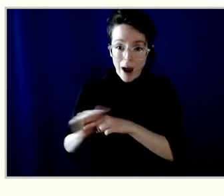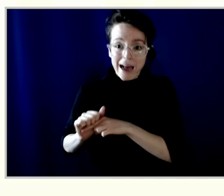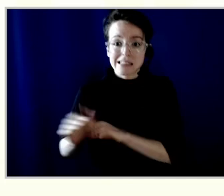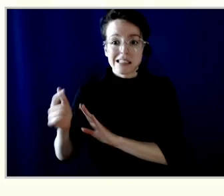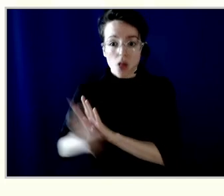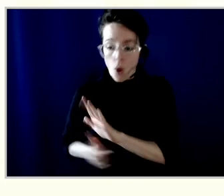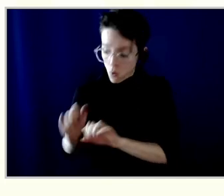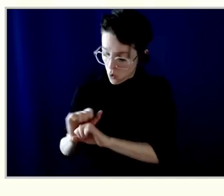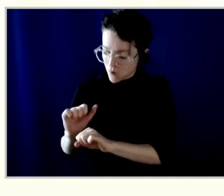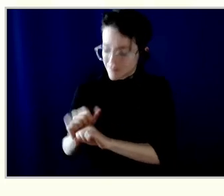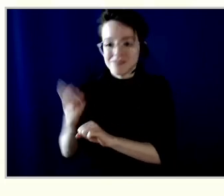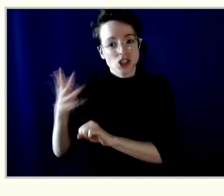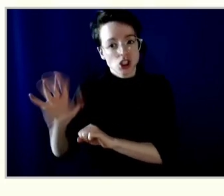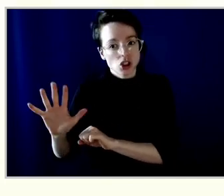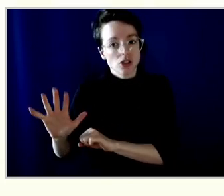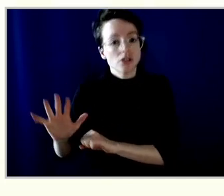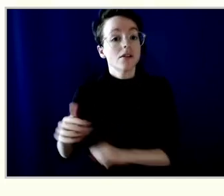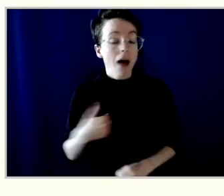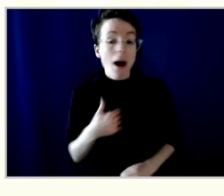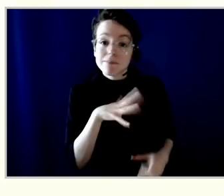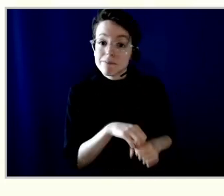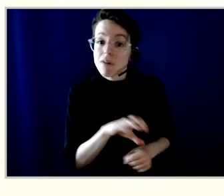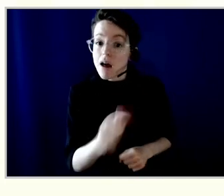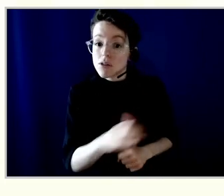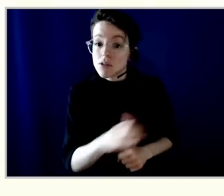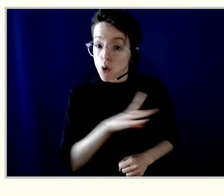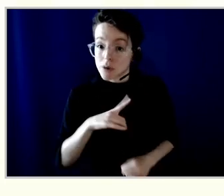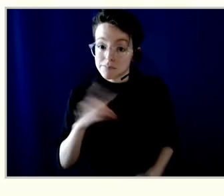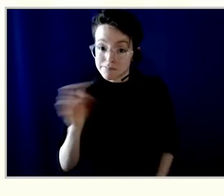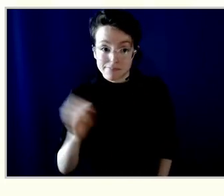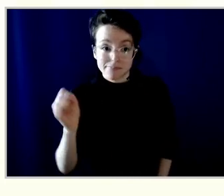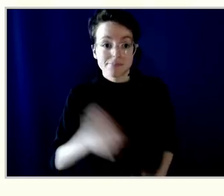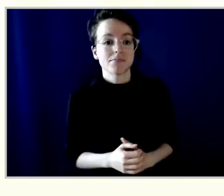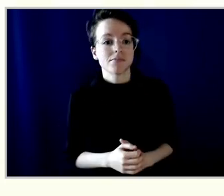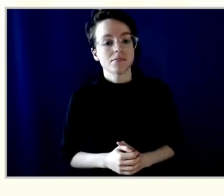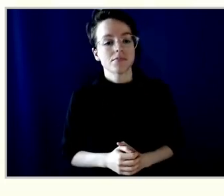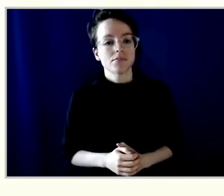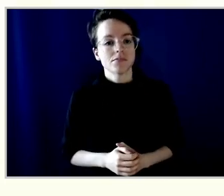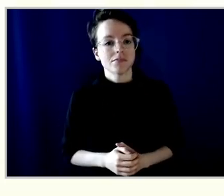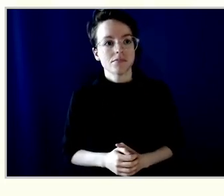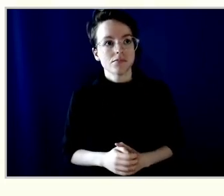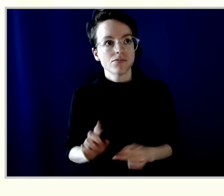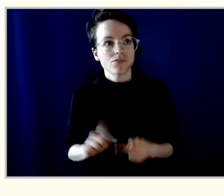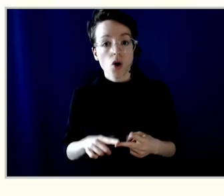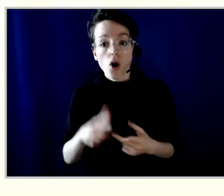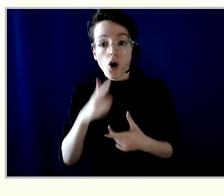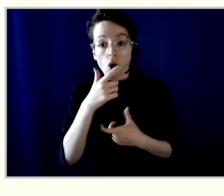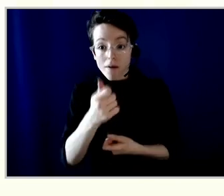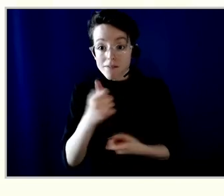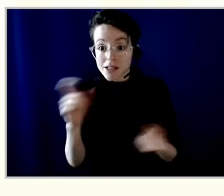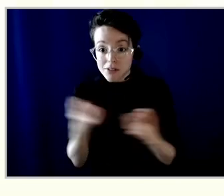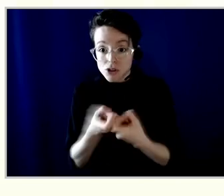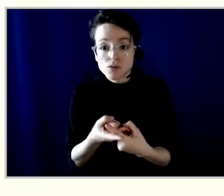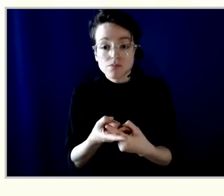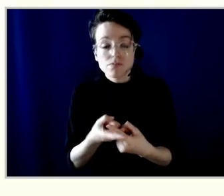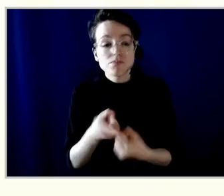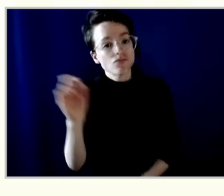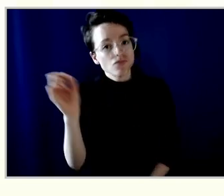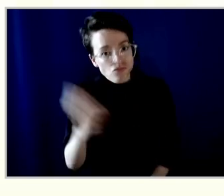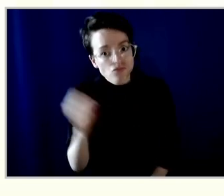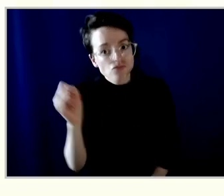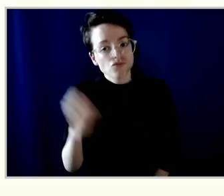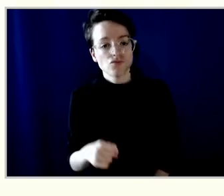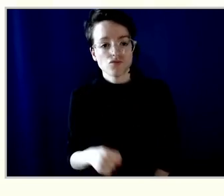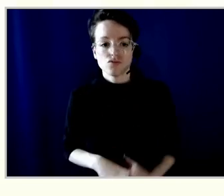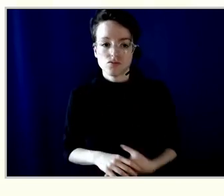I have other board commitments. Can there be conflicts of interest? Yes, there can be. And we have